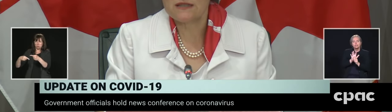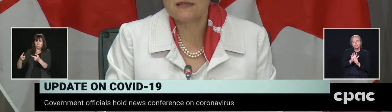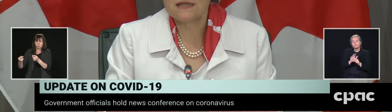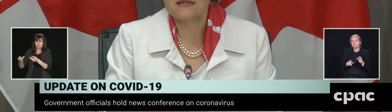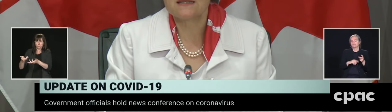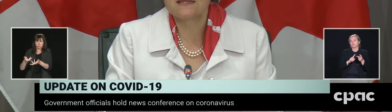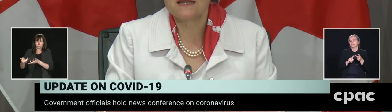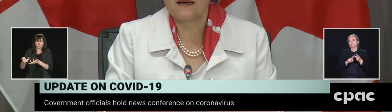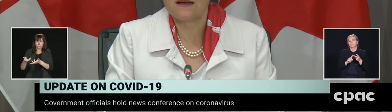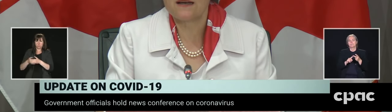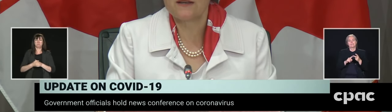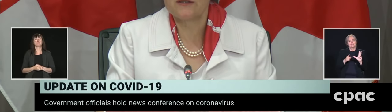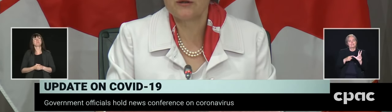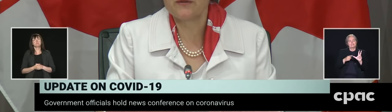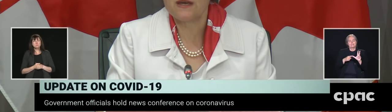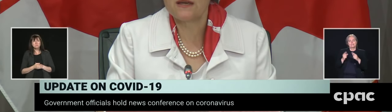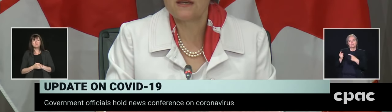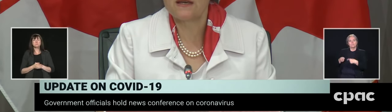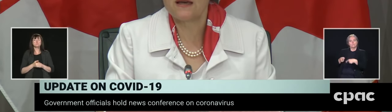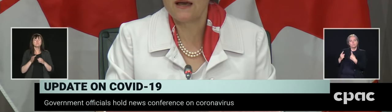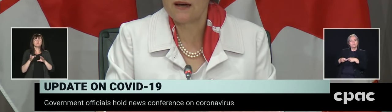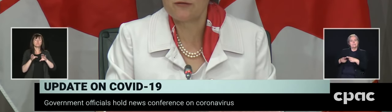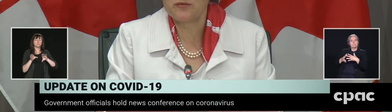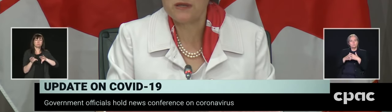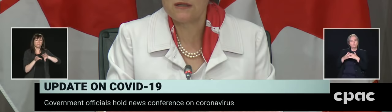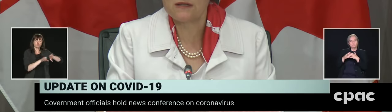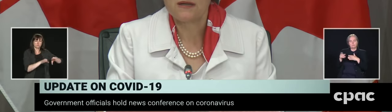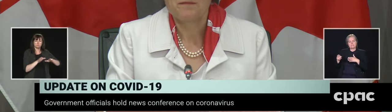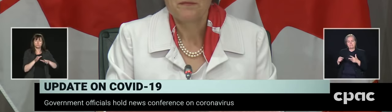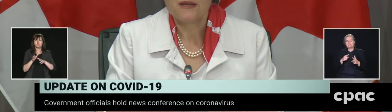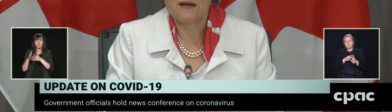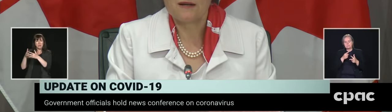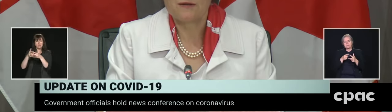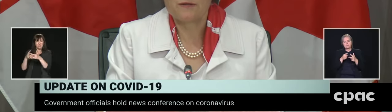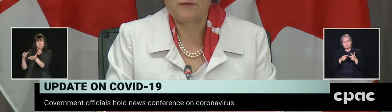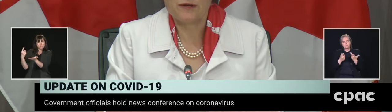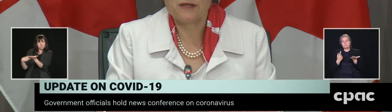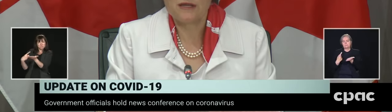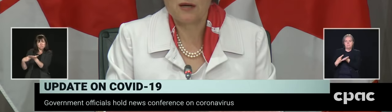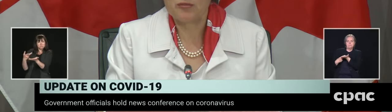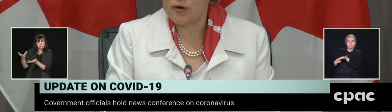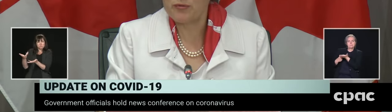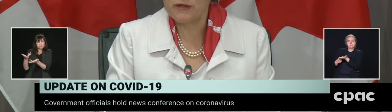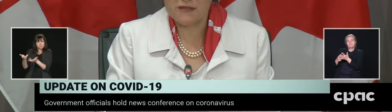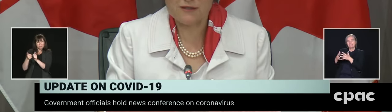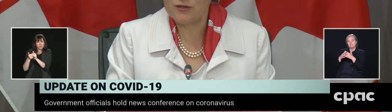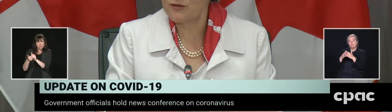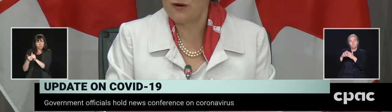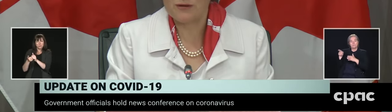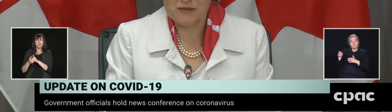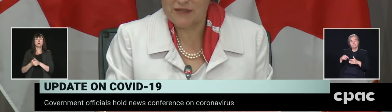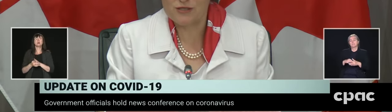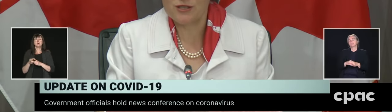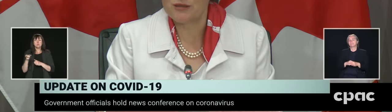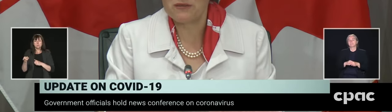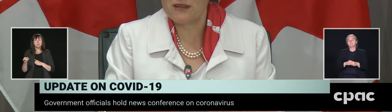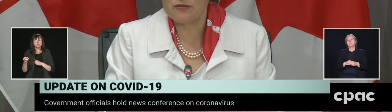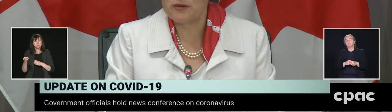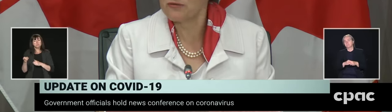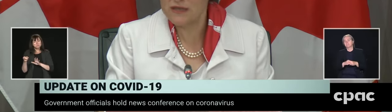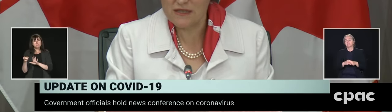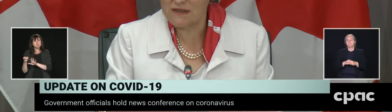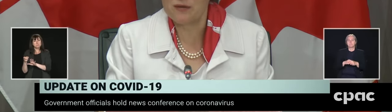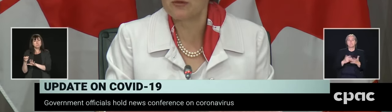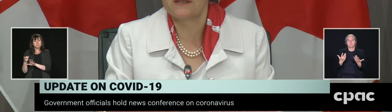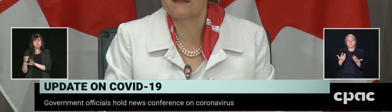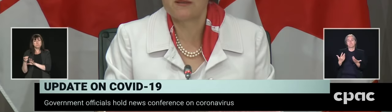with the United States, you know, they have been very appropriate to our relationship. They